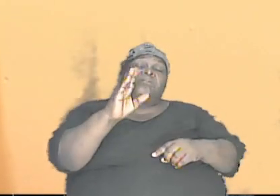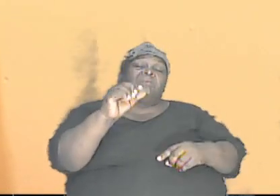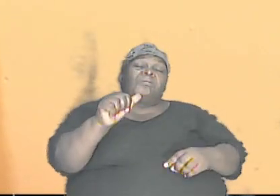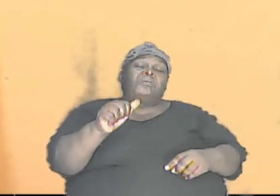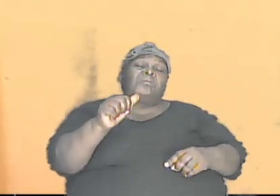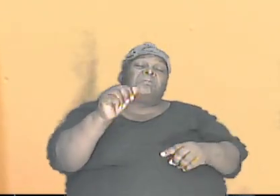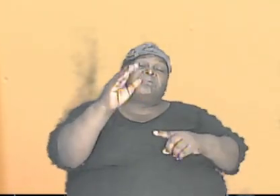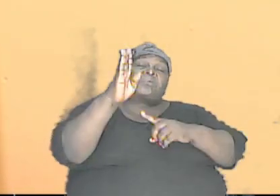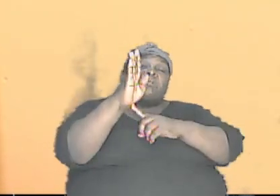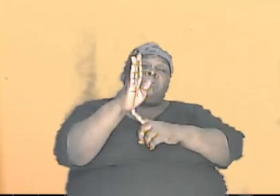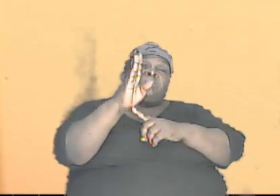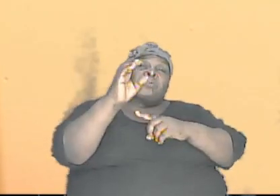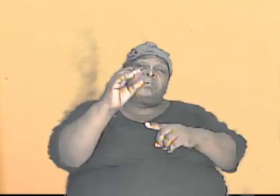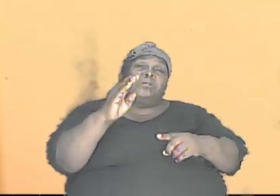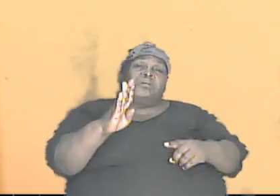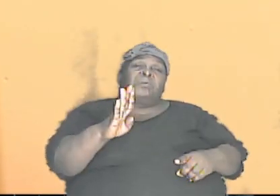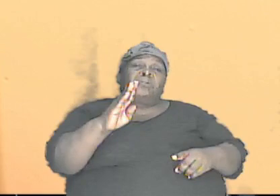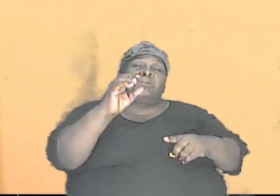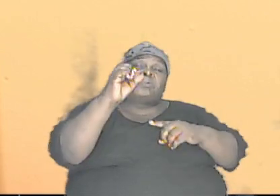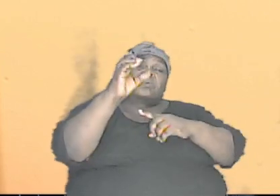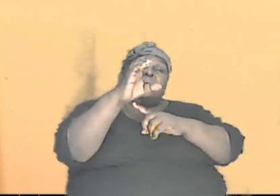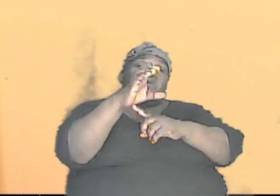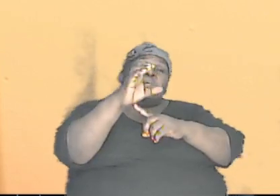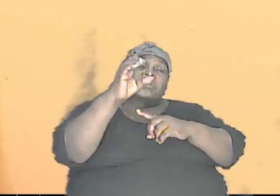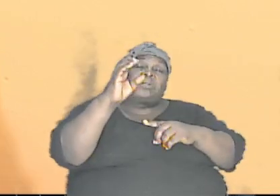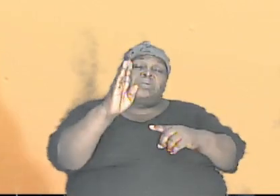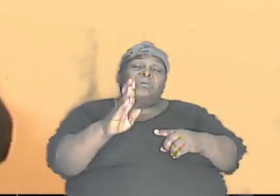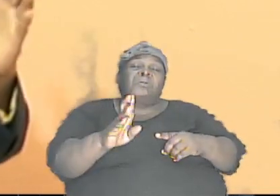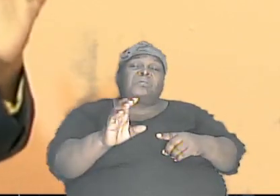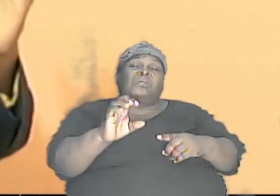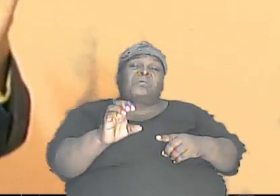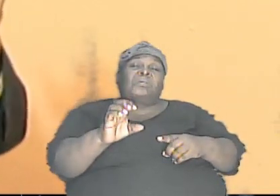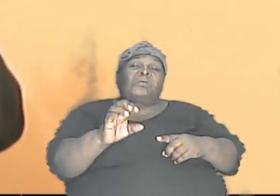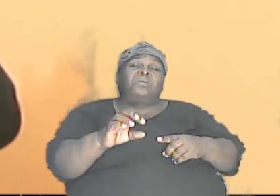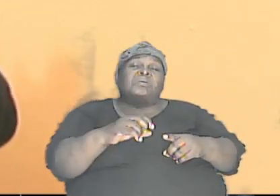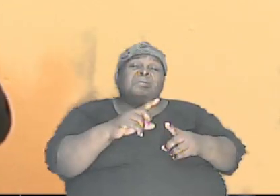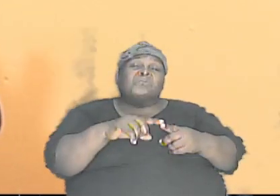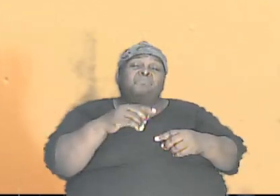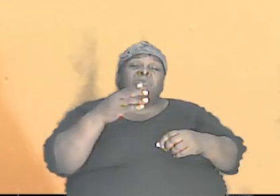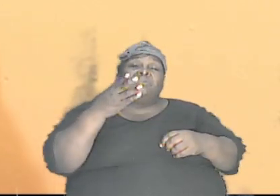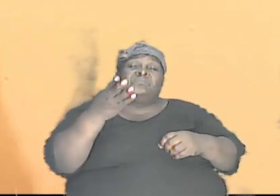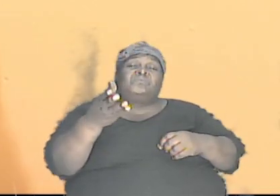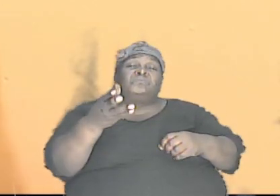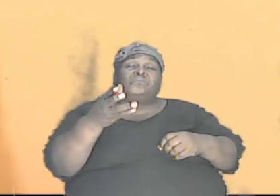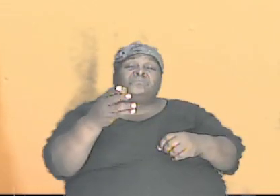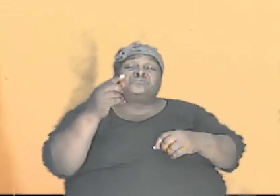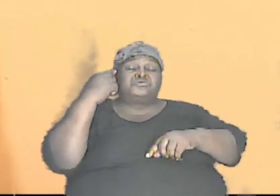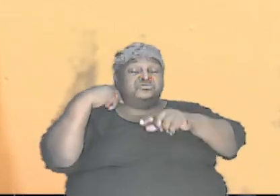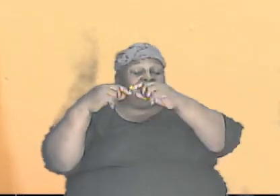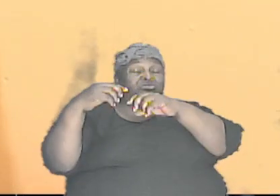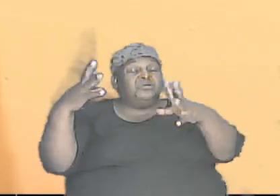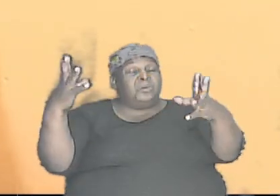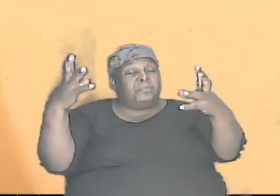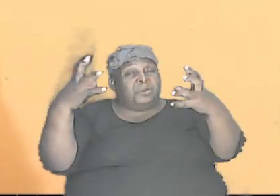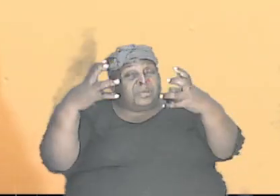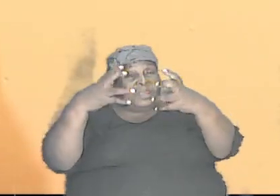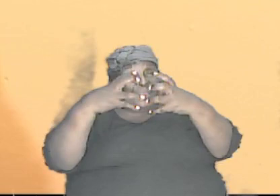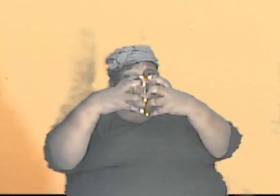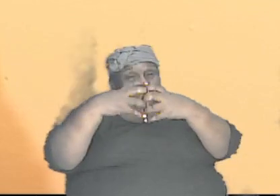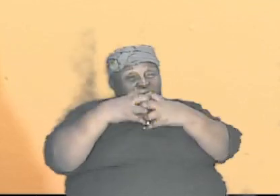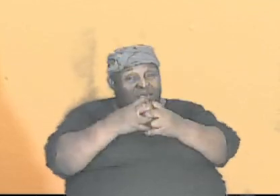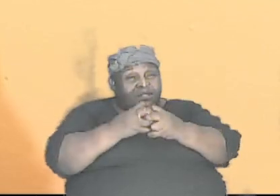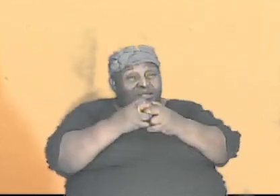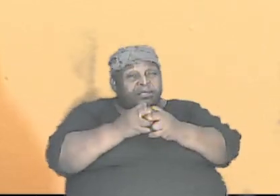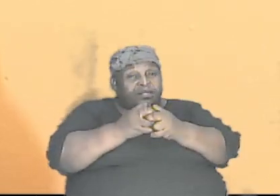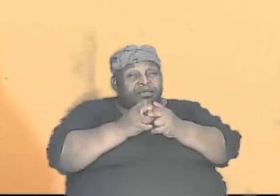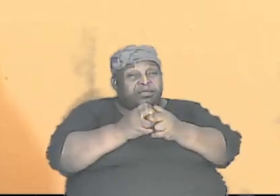common B, capital C and common C, when those genes are combined, they